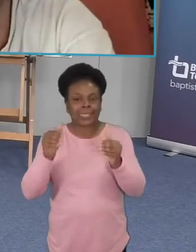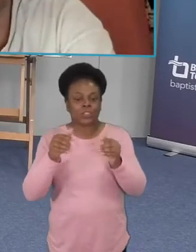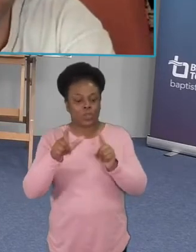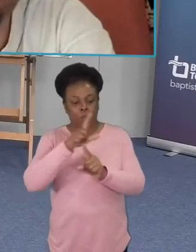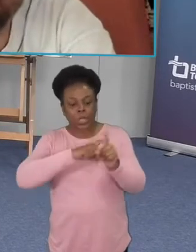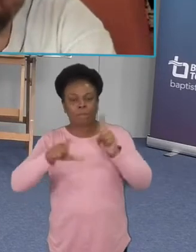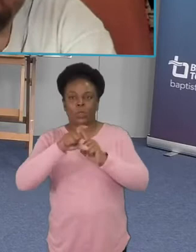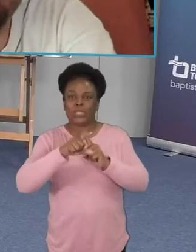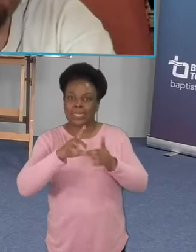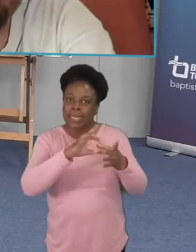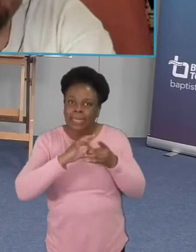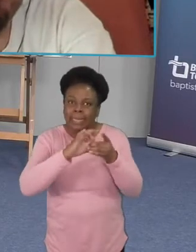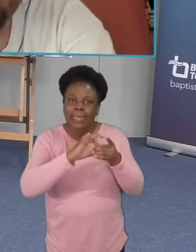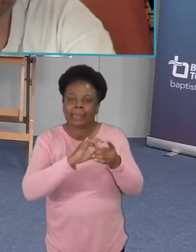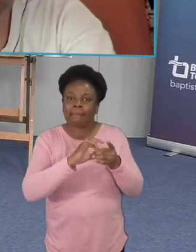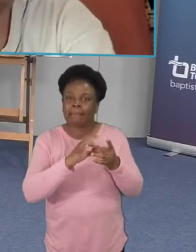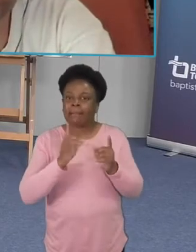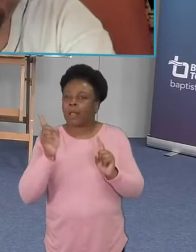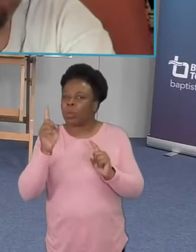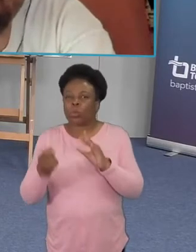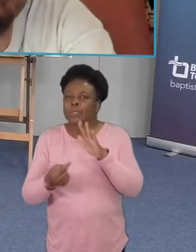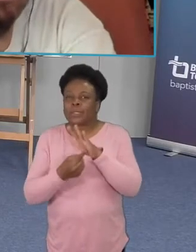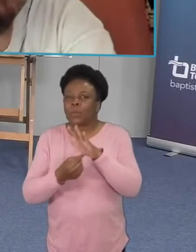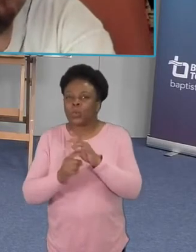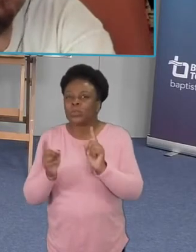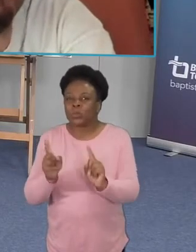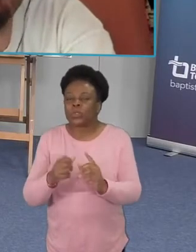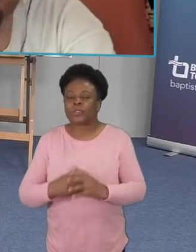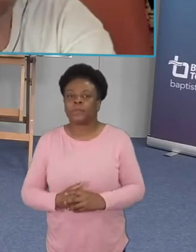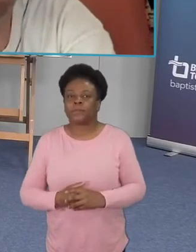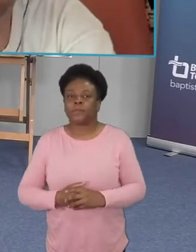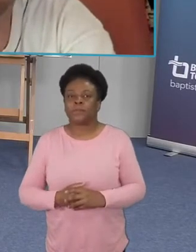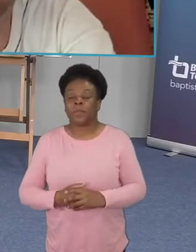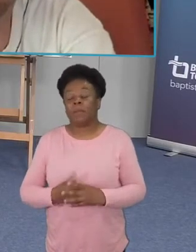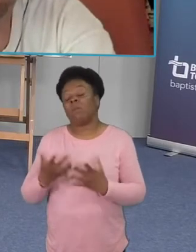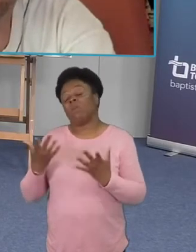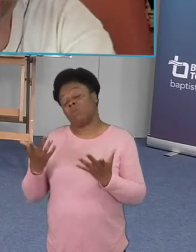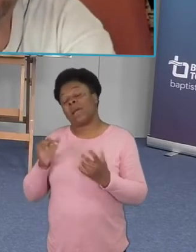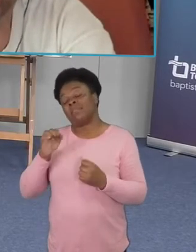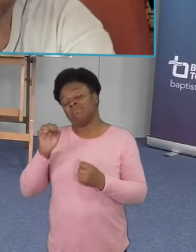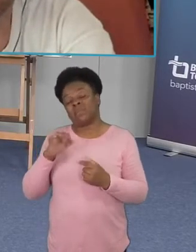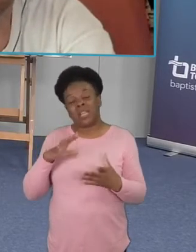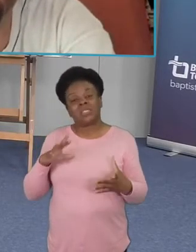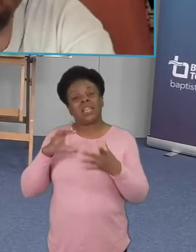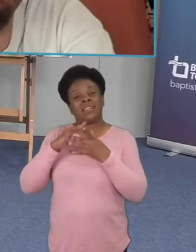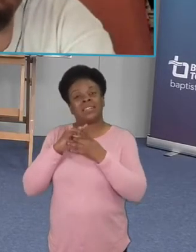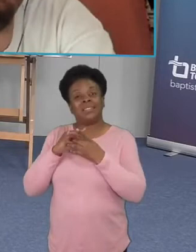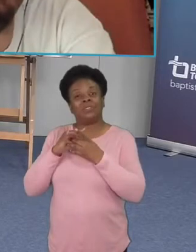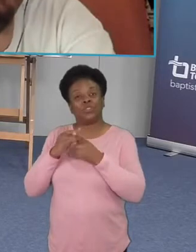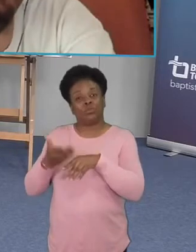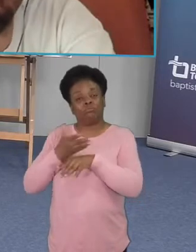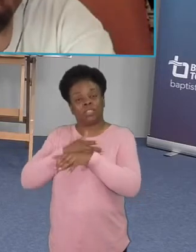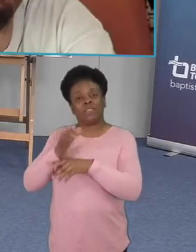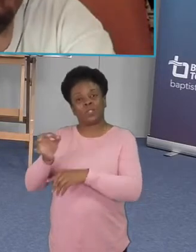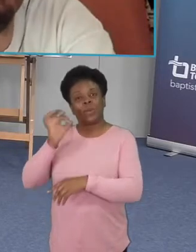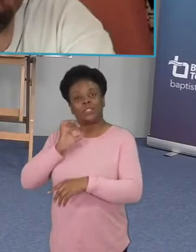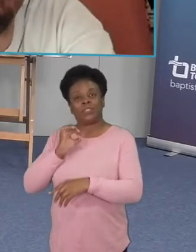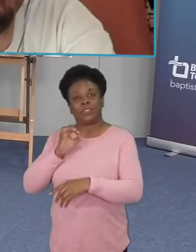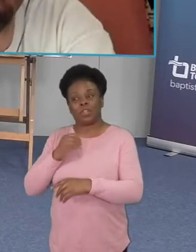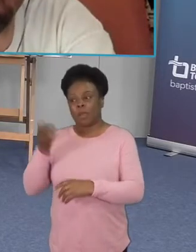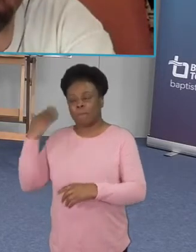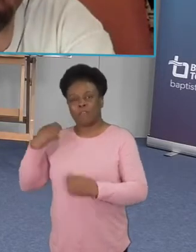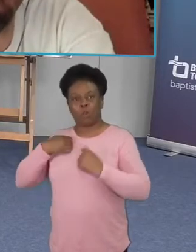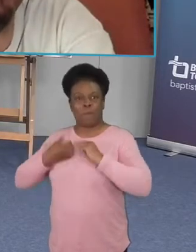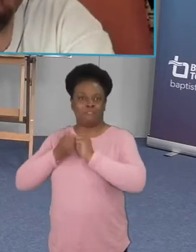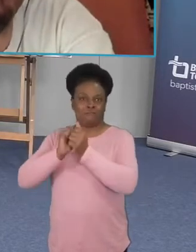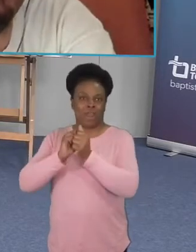uh yeah and so on this question and related to the other one is is a friend of mine a long time ago said that the hardest part about